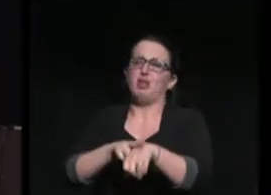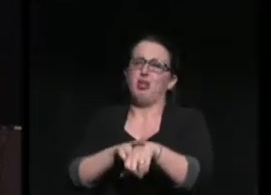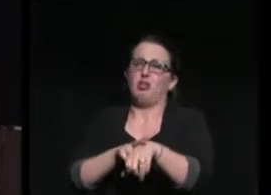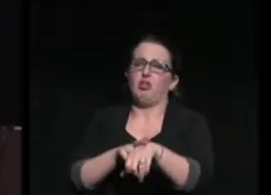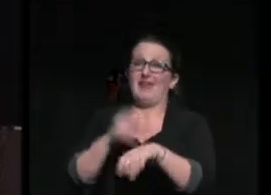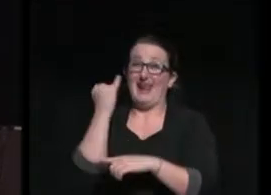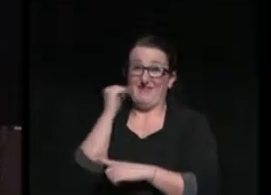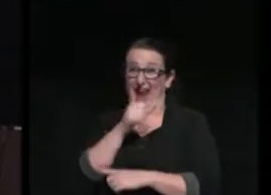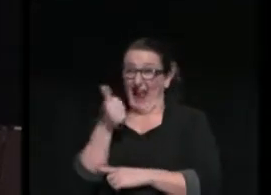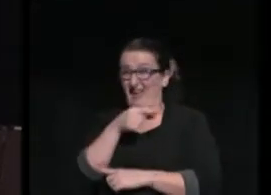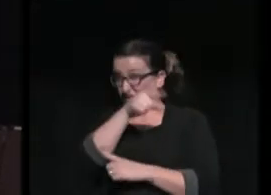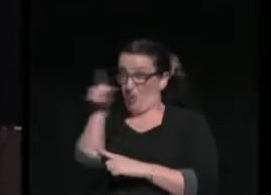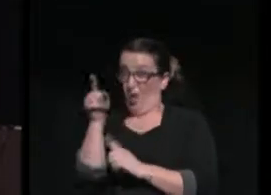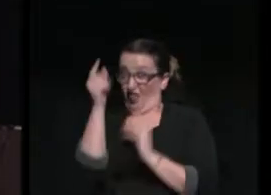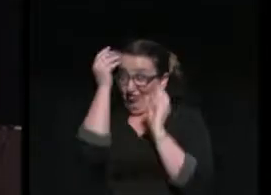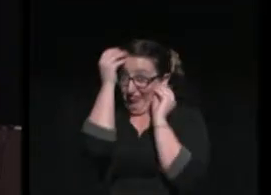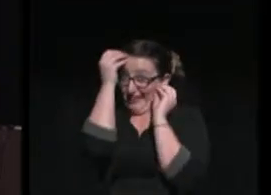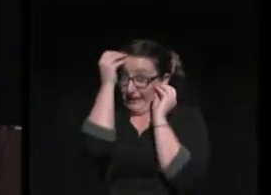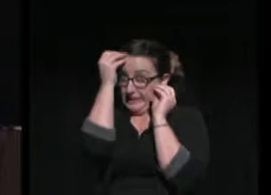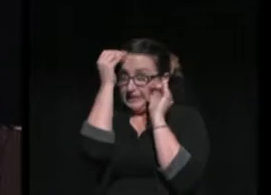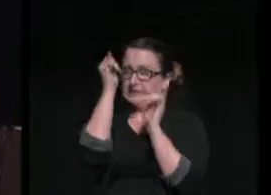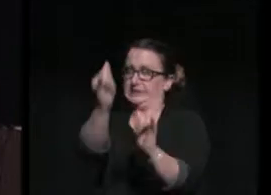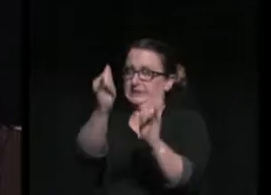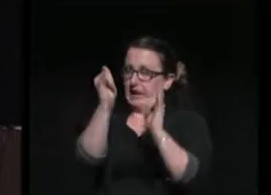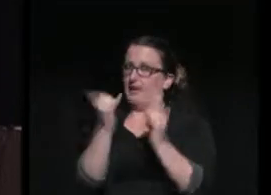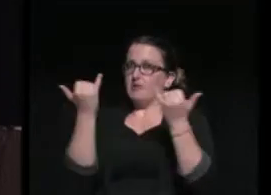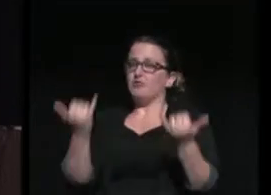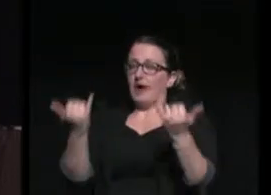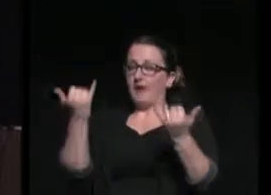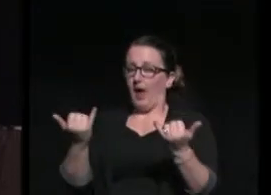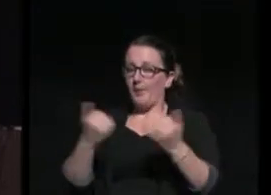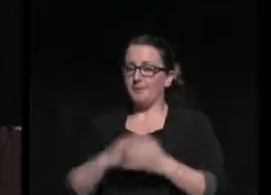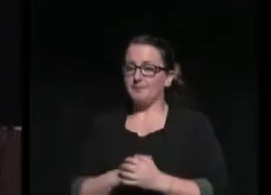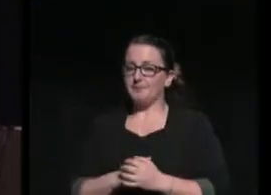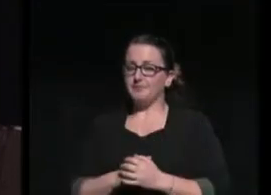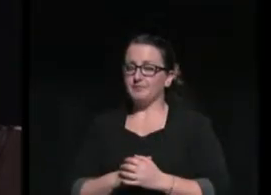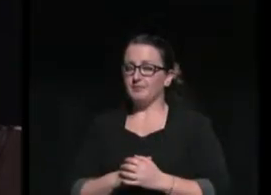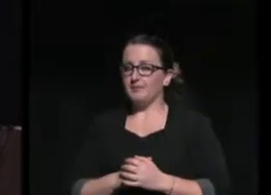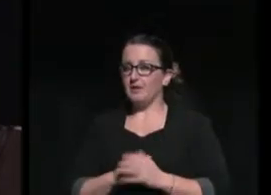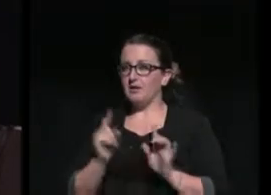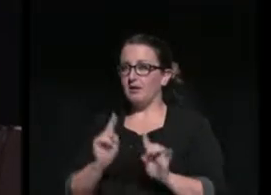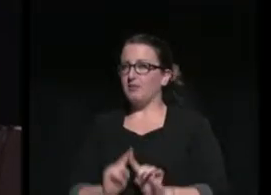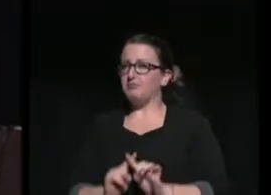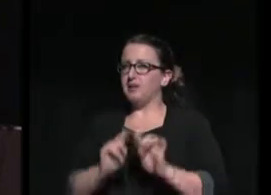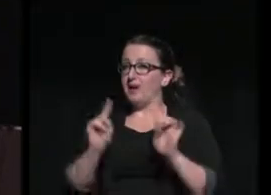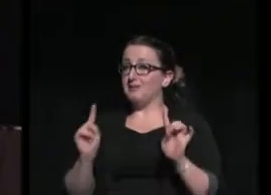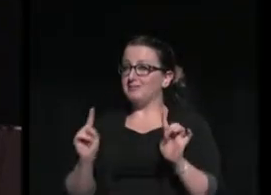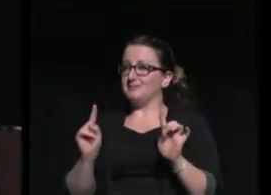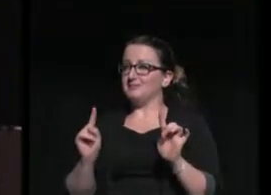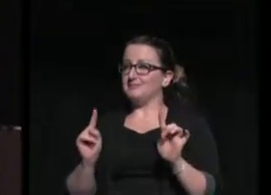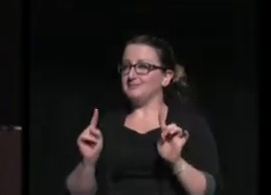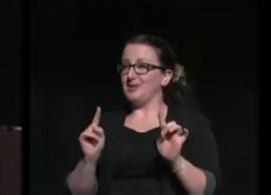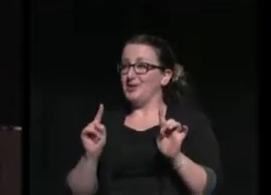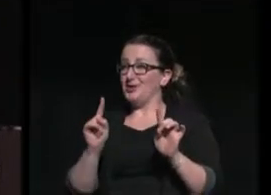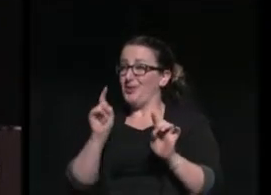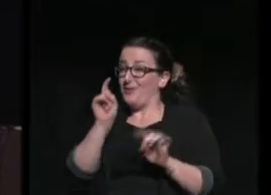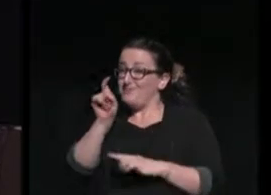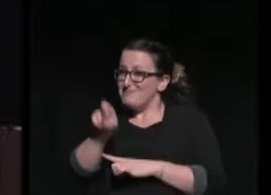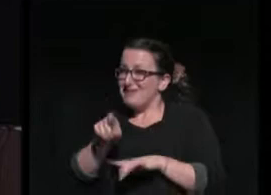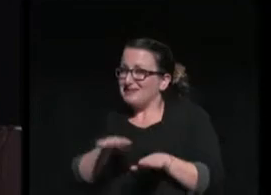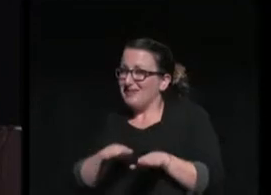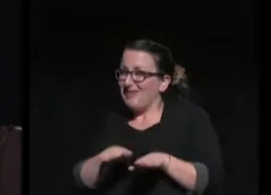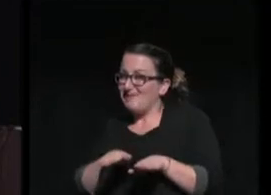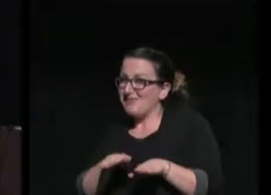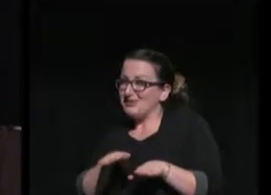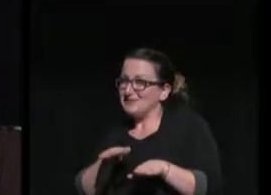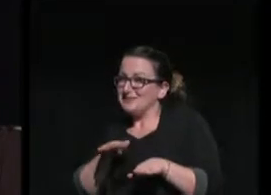thoughts right now. But taking that first cautious yet deliberate step into the real